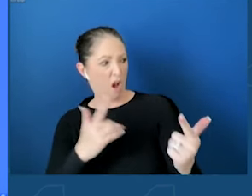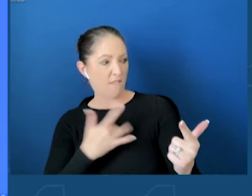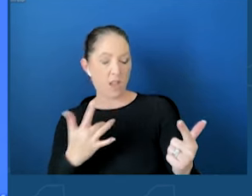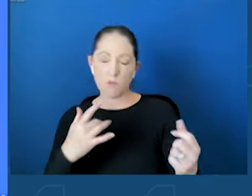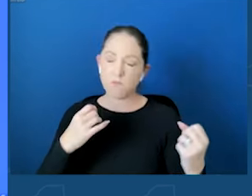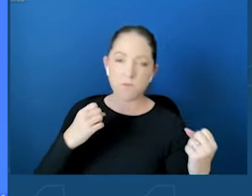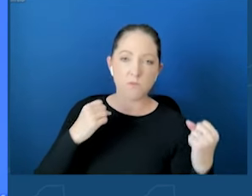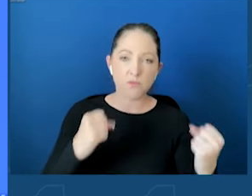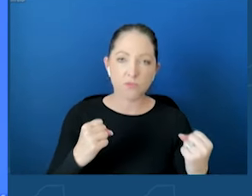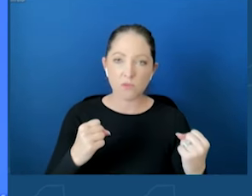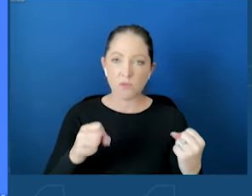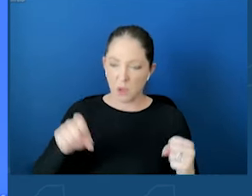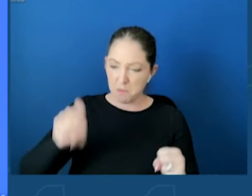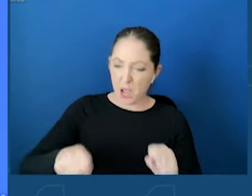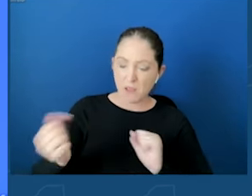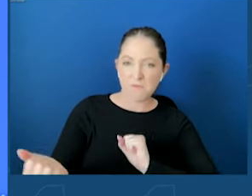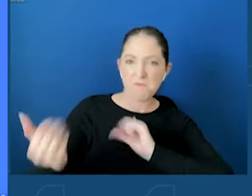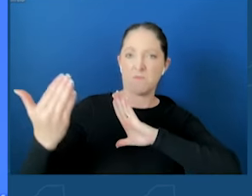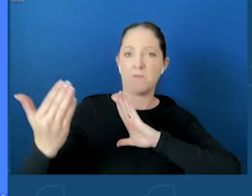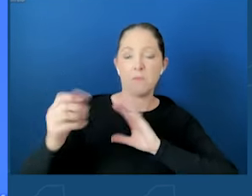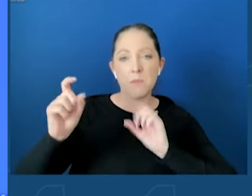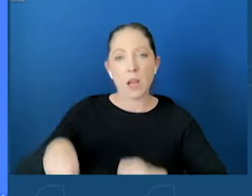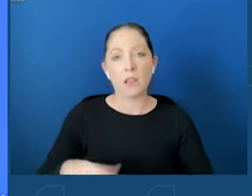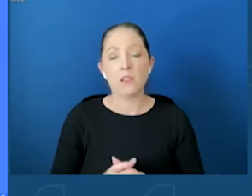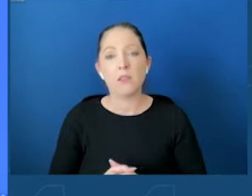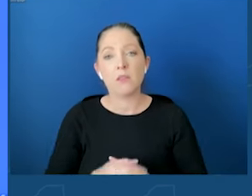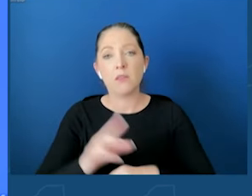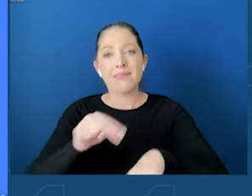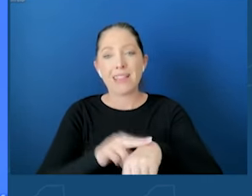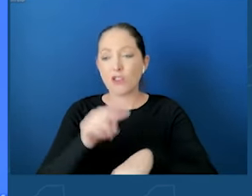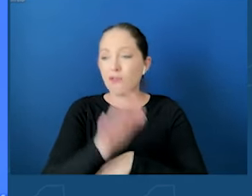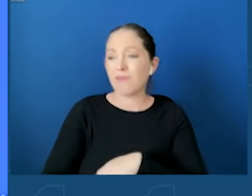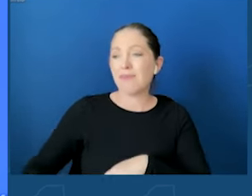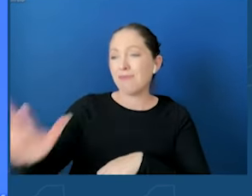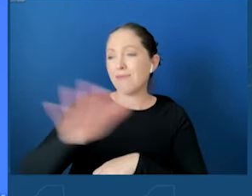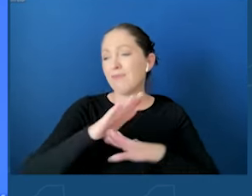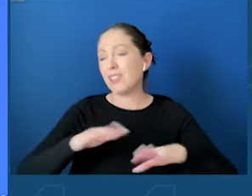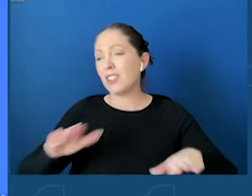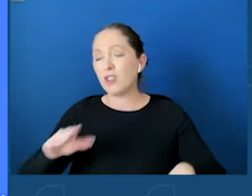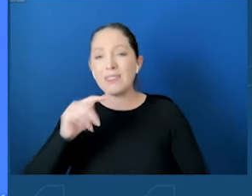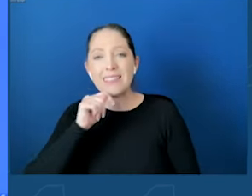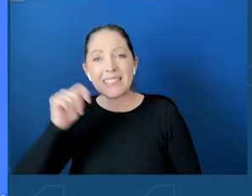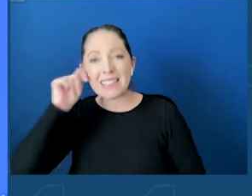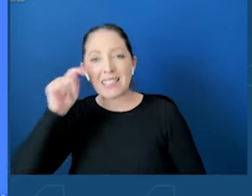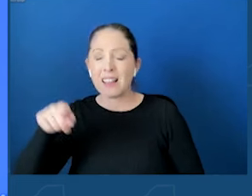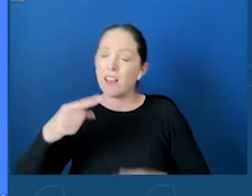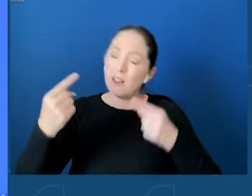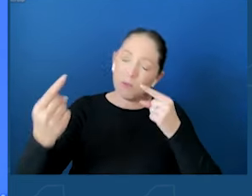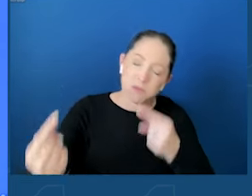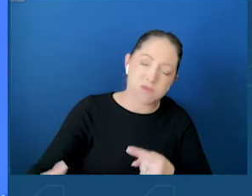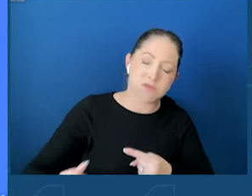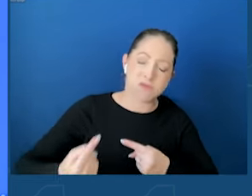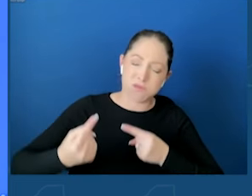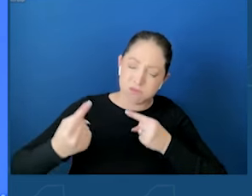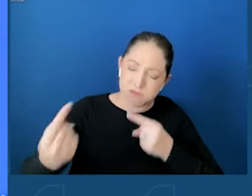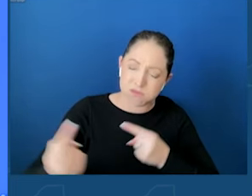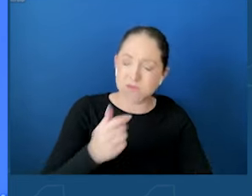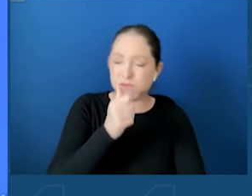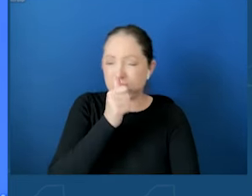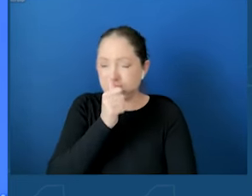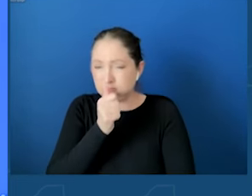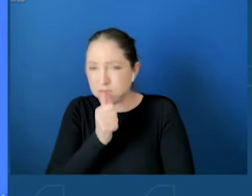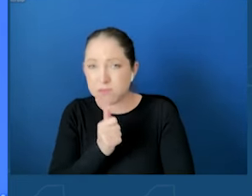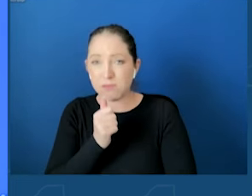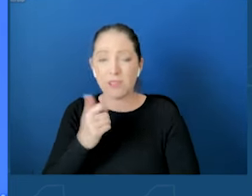Nationwide, children and teens are struggling with significantly high rates of depression, anxiety,